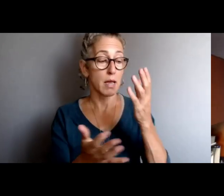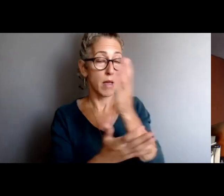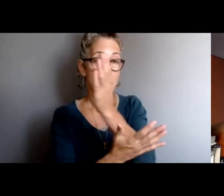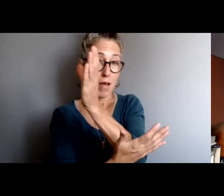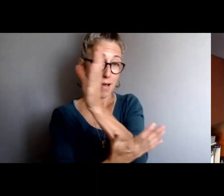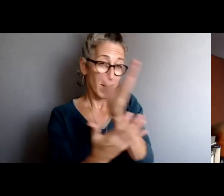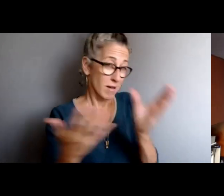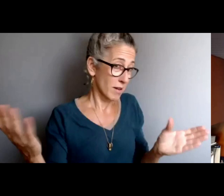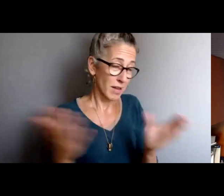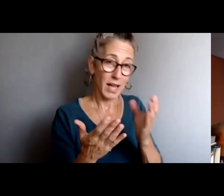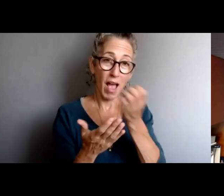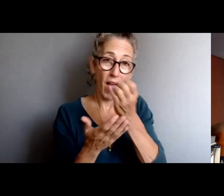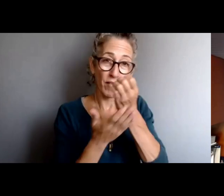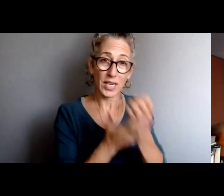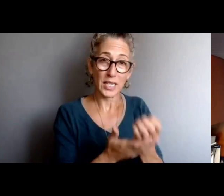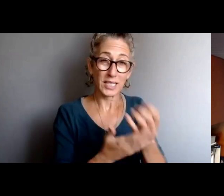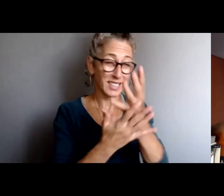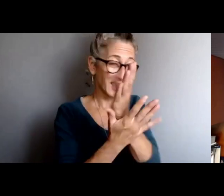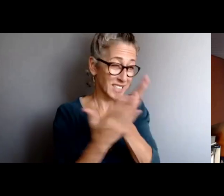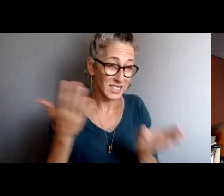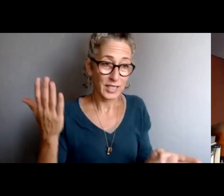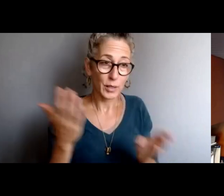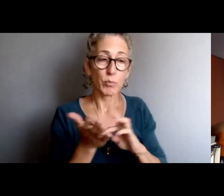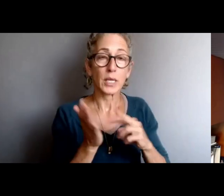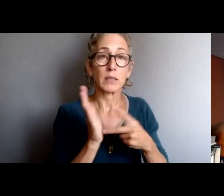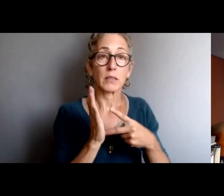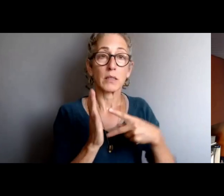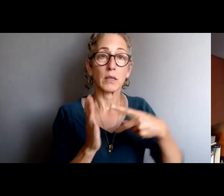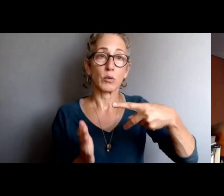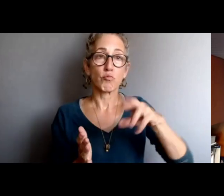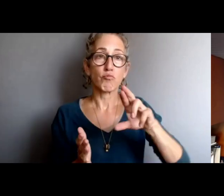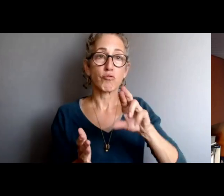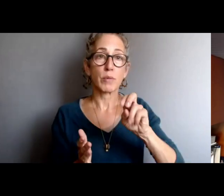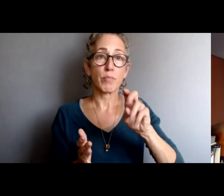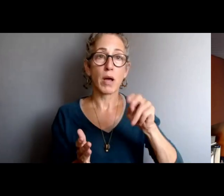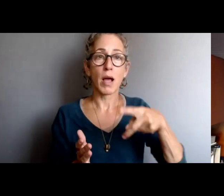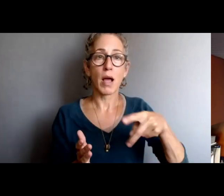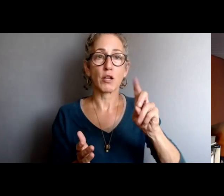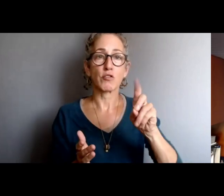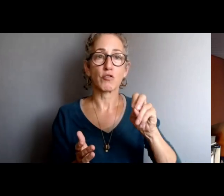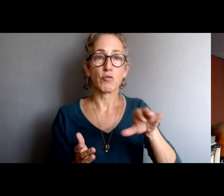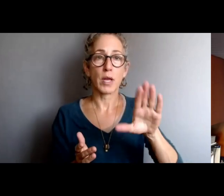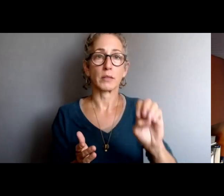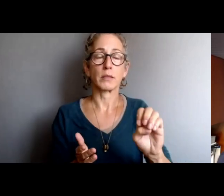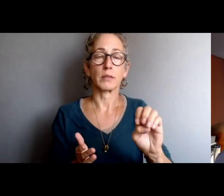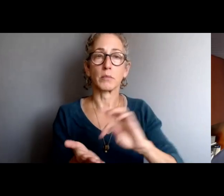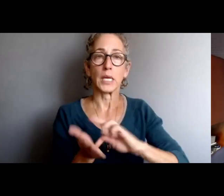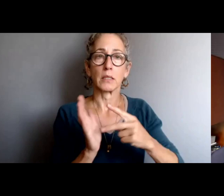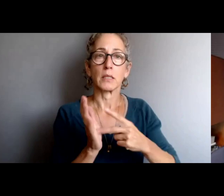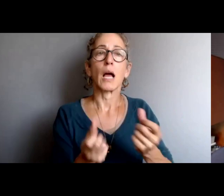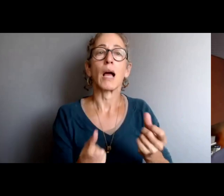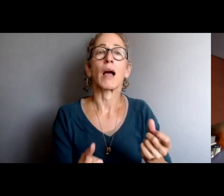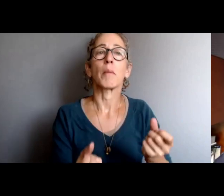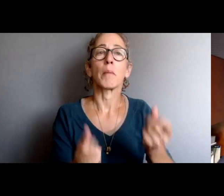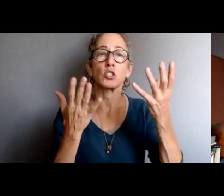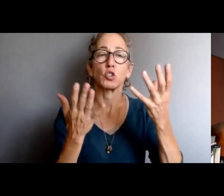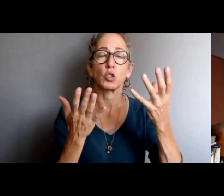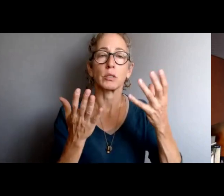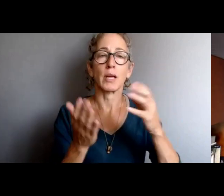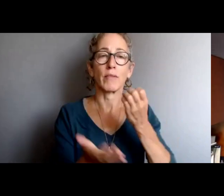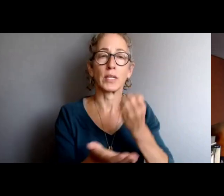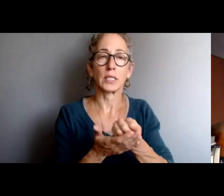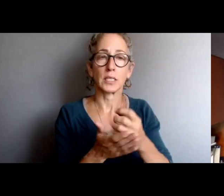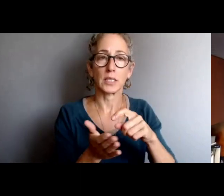misconduct has occurred. So preponderance of evidence is how much evidence is necessary, and what preponderance